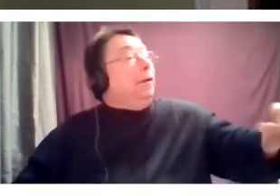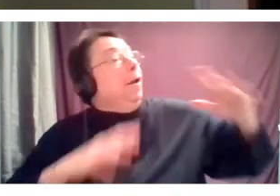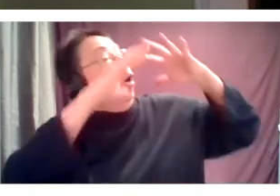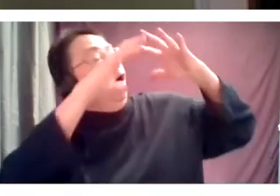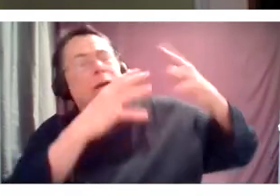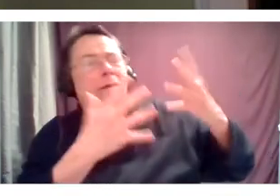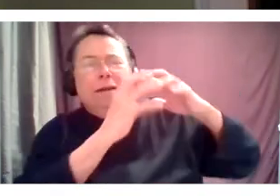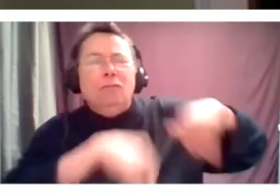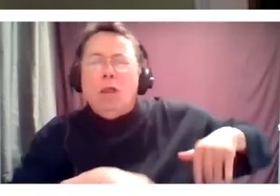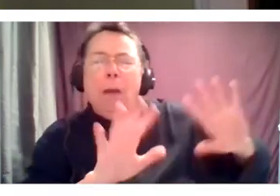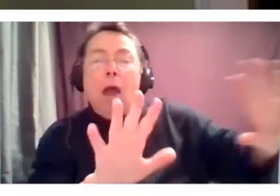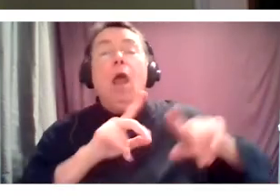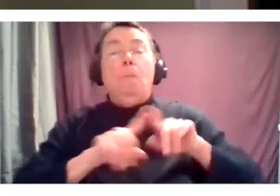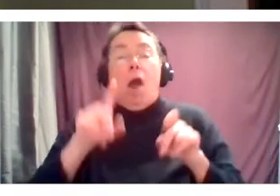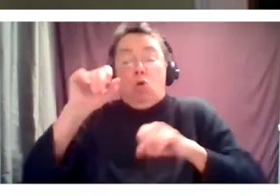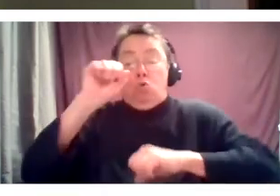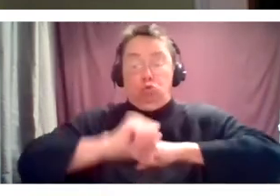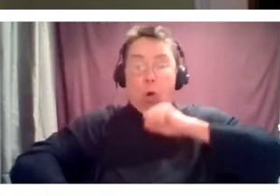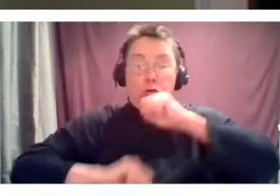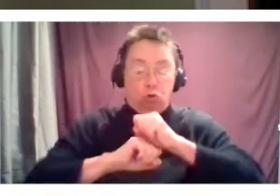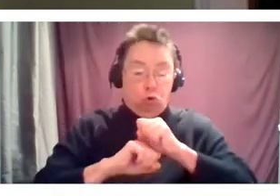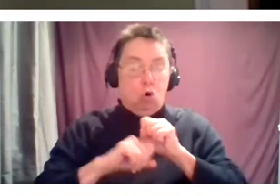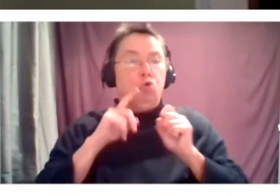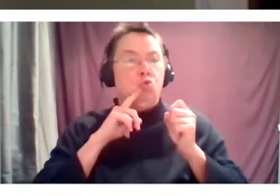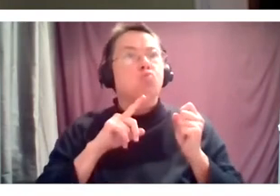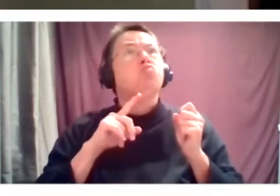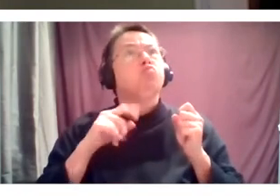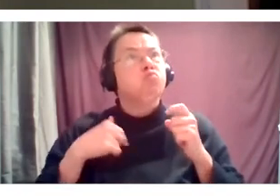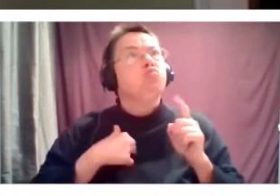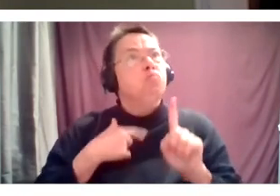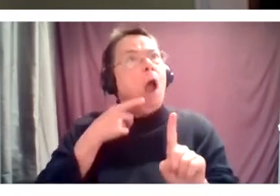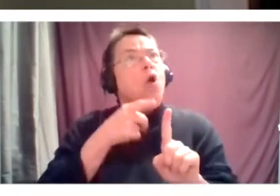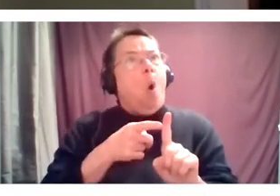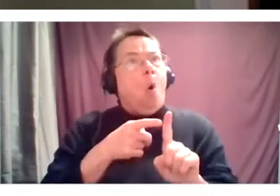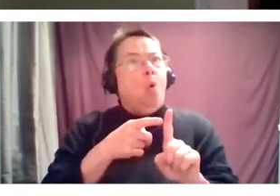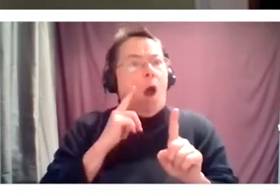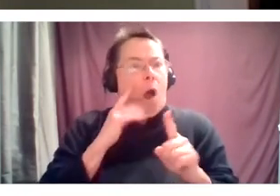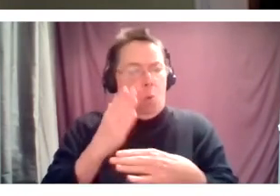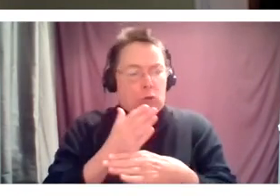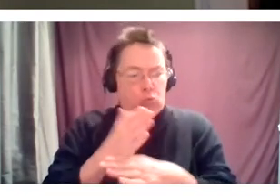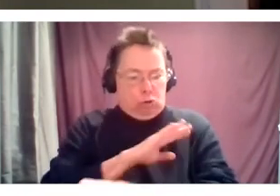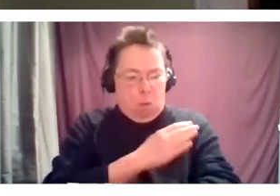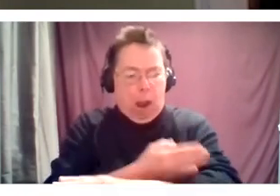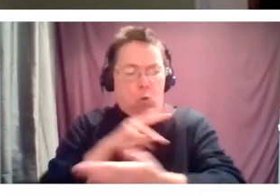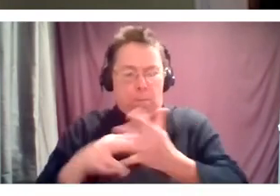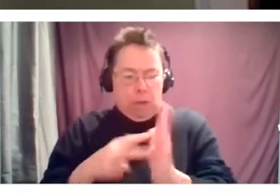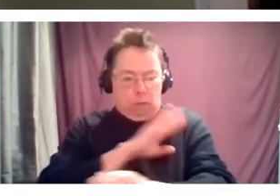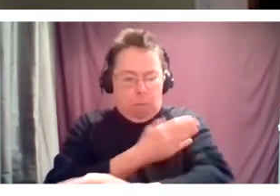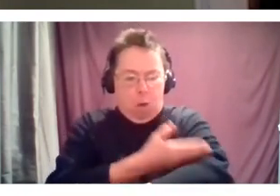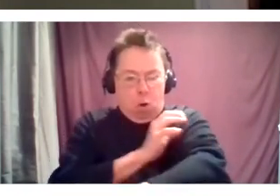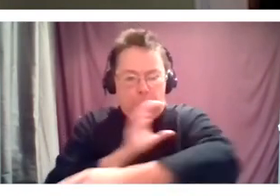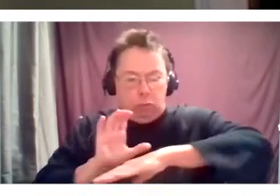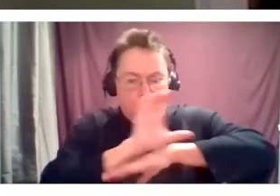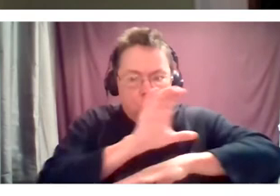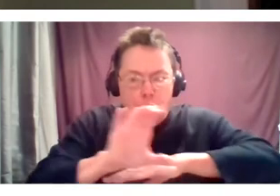structure it and you take it on as your actual, um, responsibility, not only, um, an opportunity, but if we